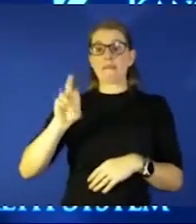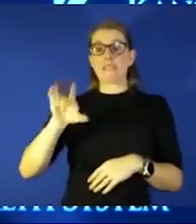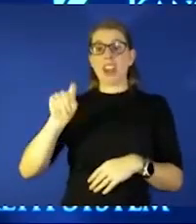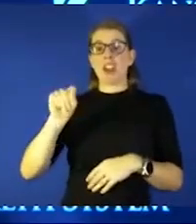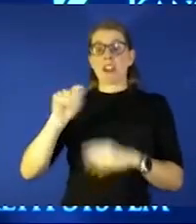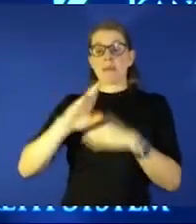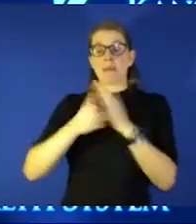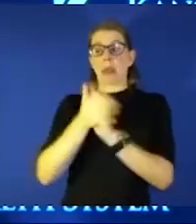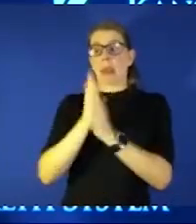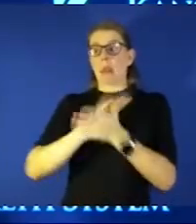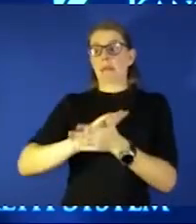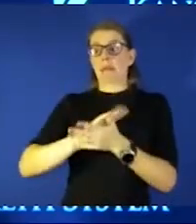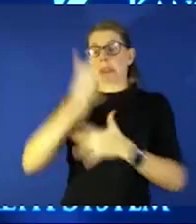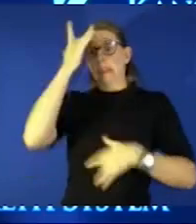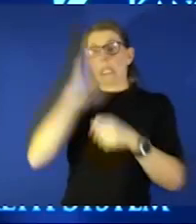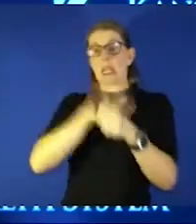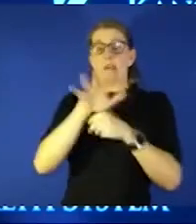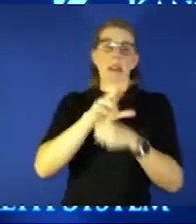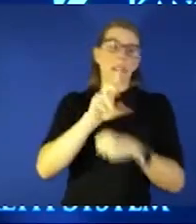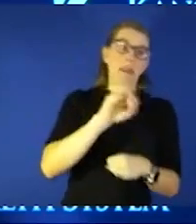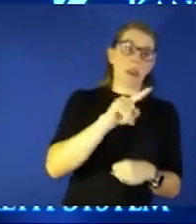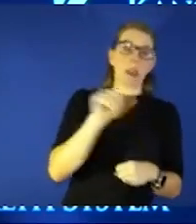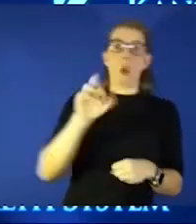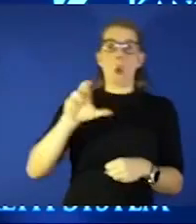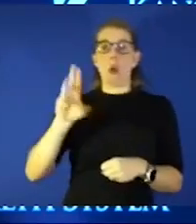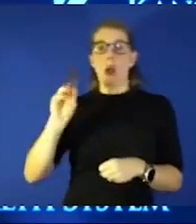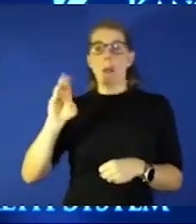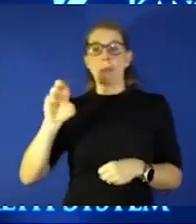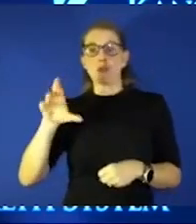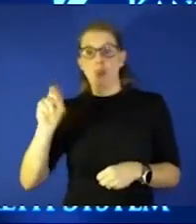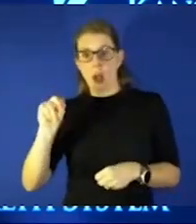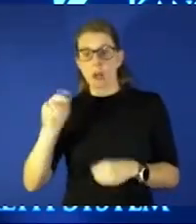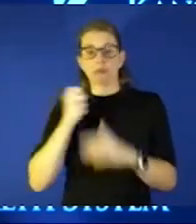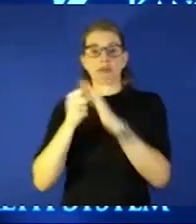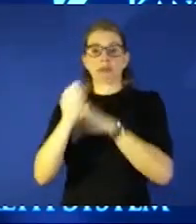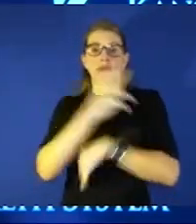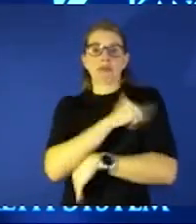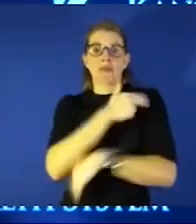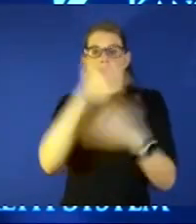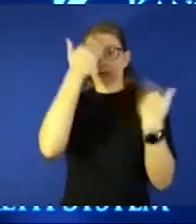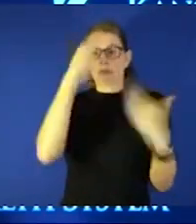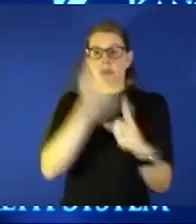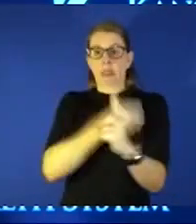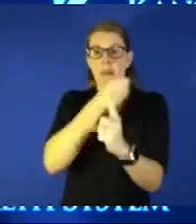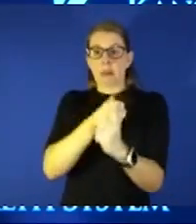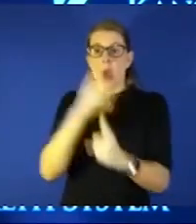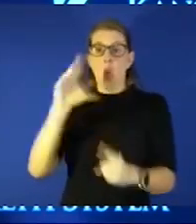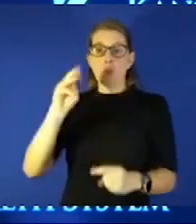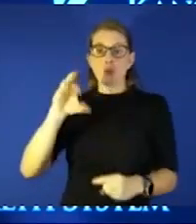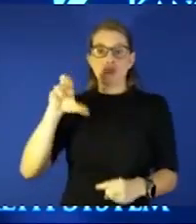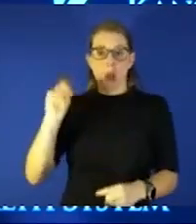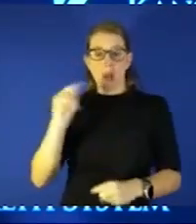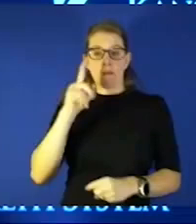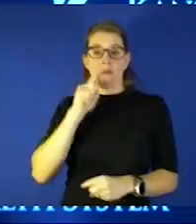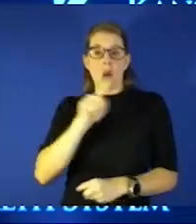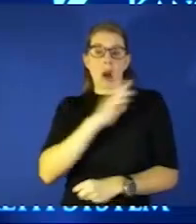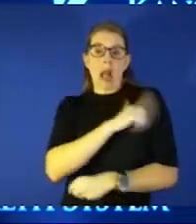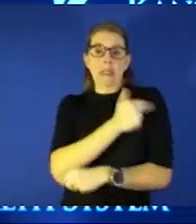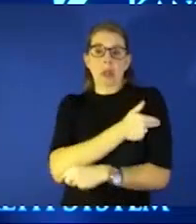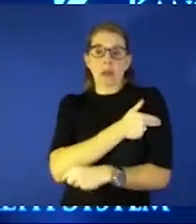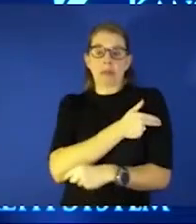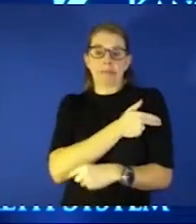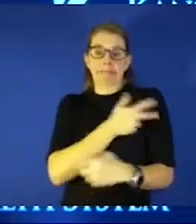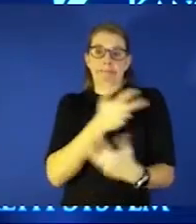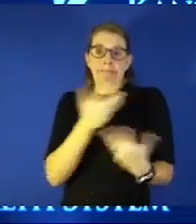or either Delta or Omicron become sick enough to be hospitalized we don't know what the impact of Omicron is on hospitalization Hawk there's been some